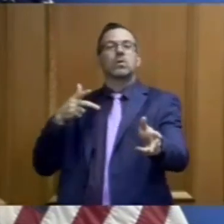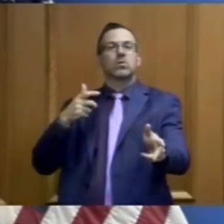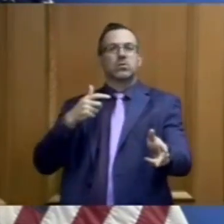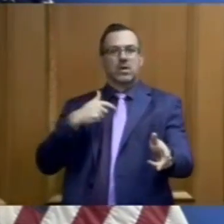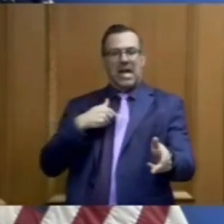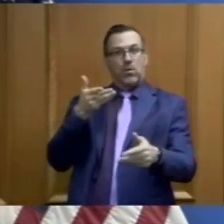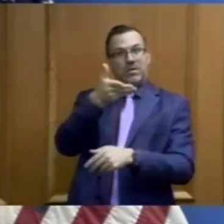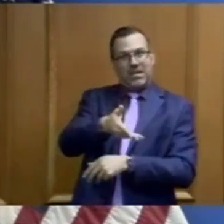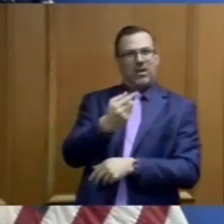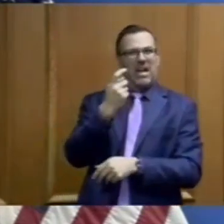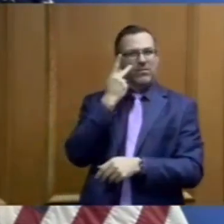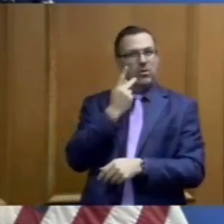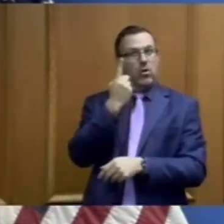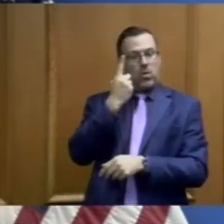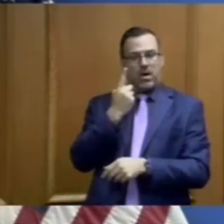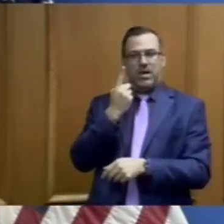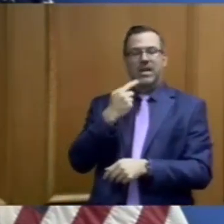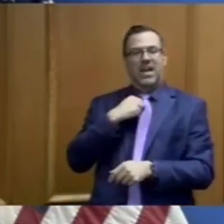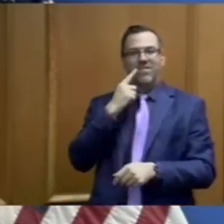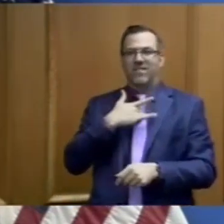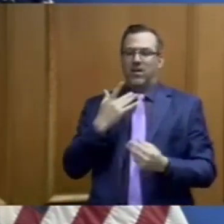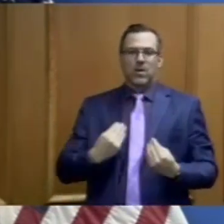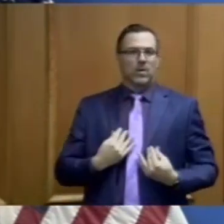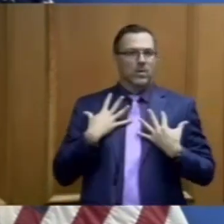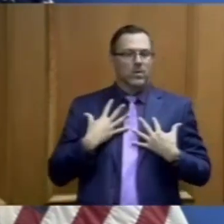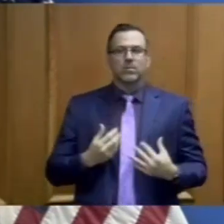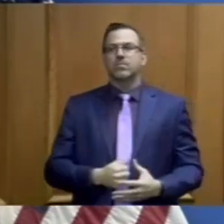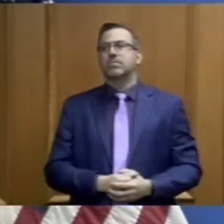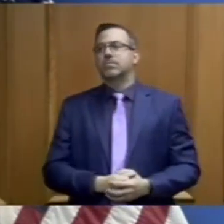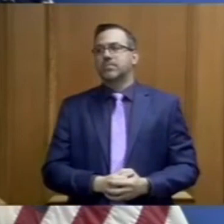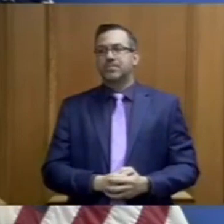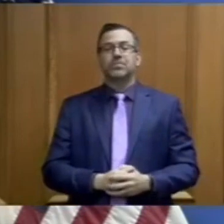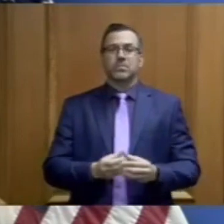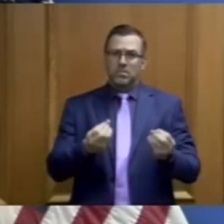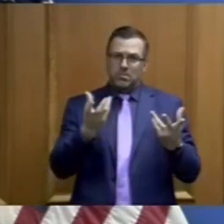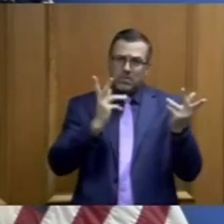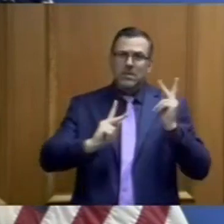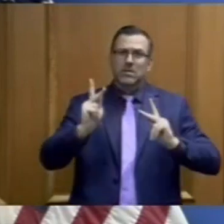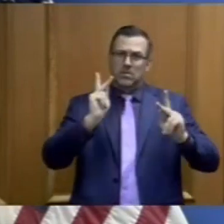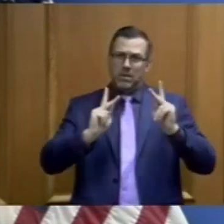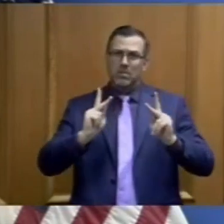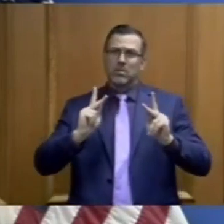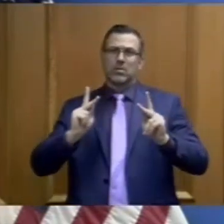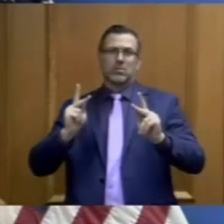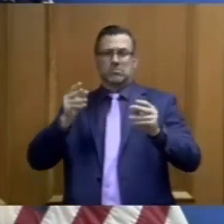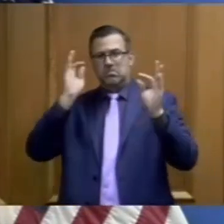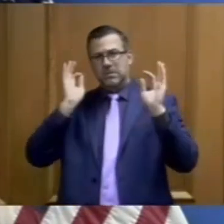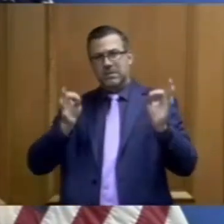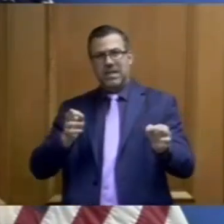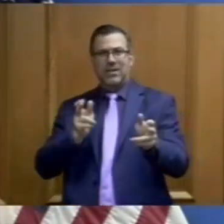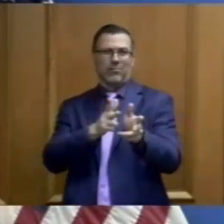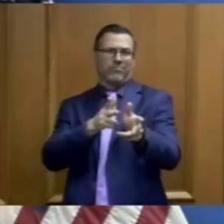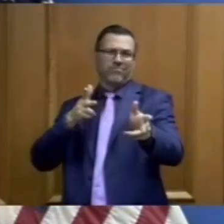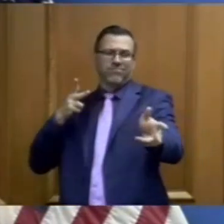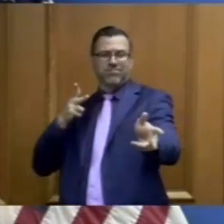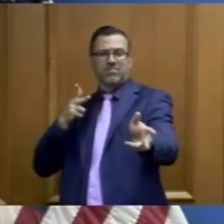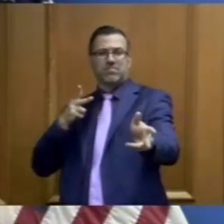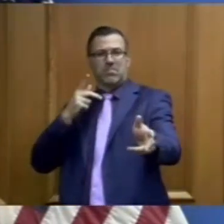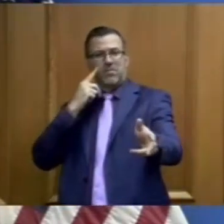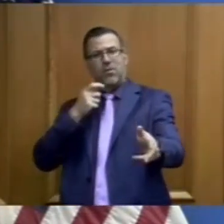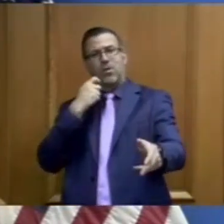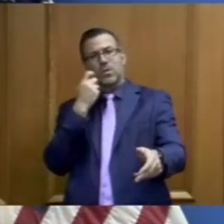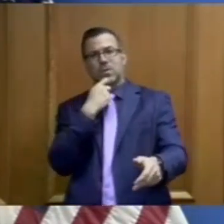overwhelming response to our efforts to provide testing to people all over the state